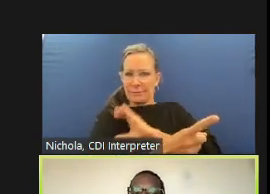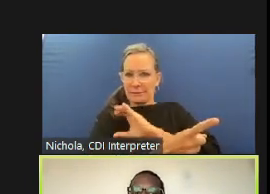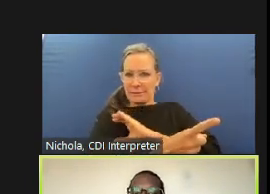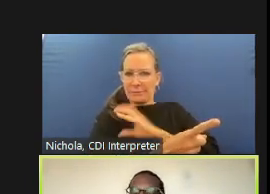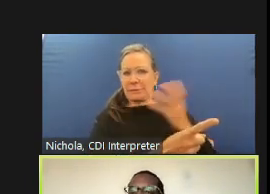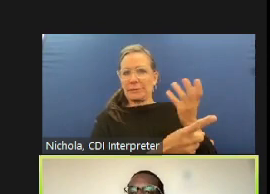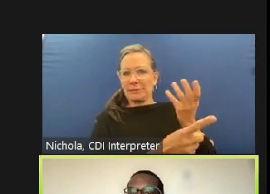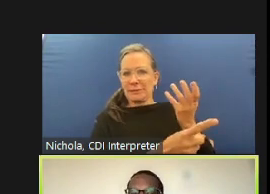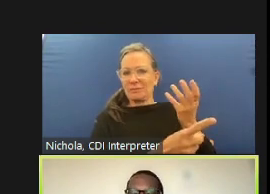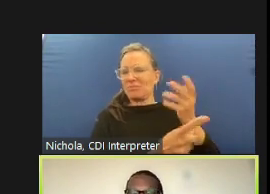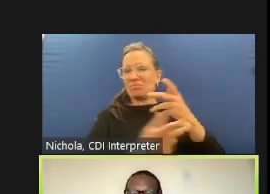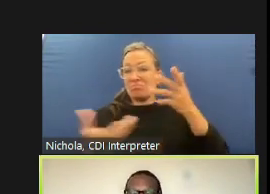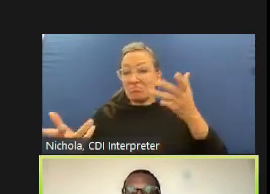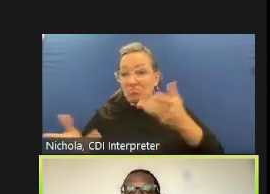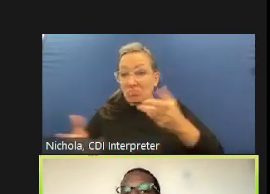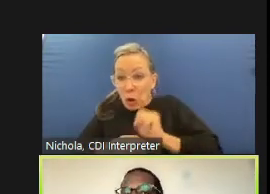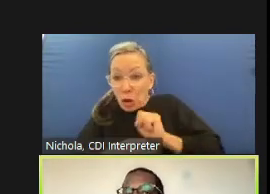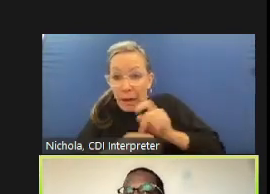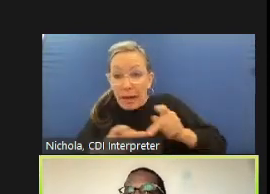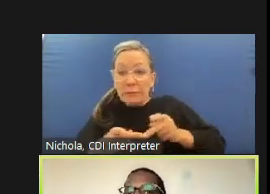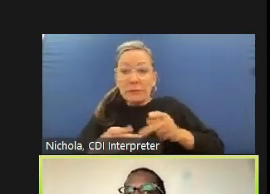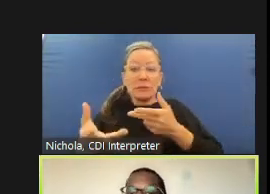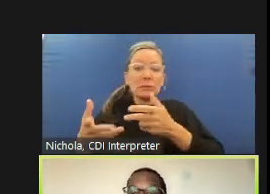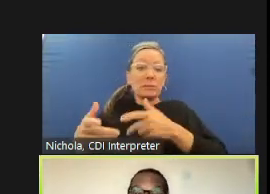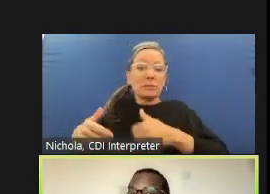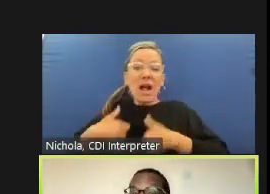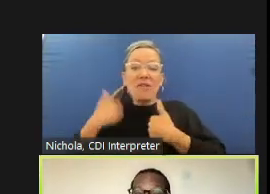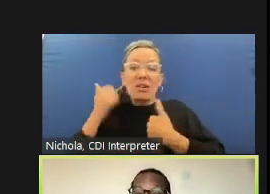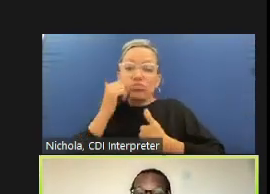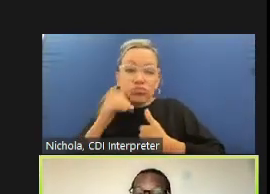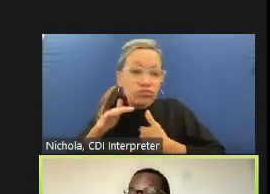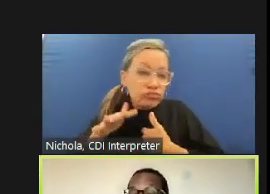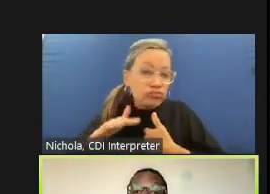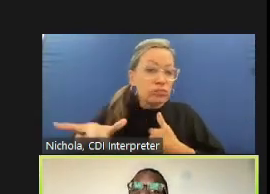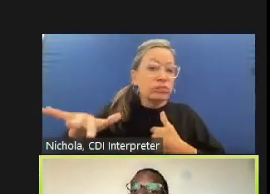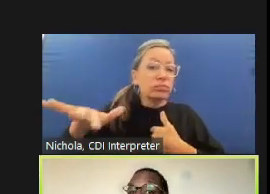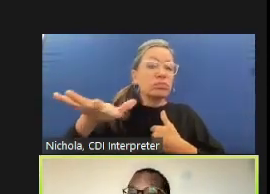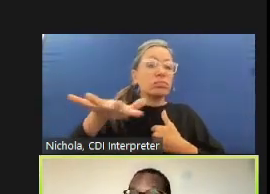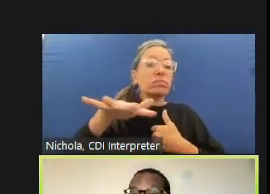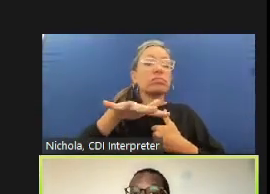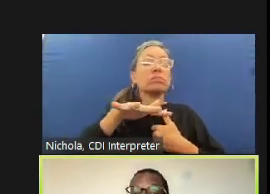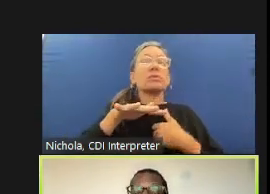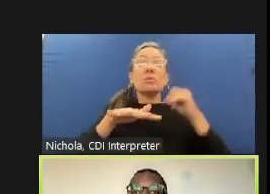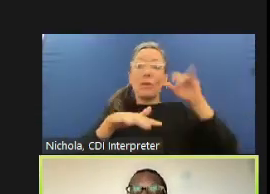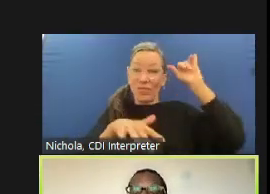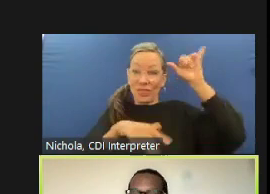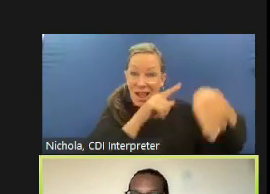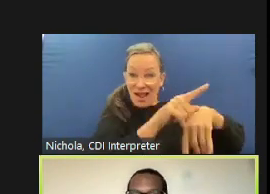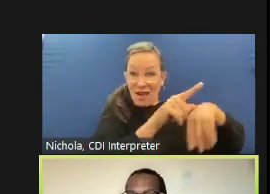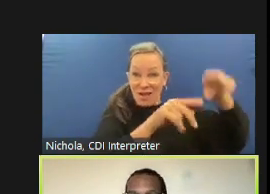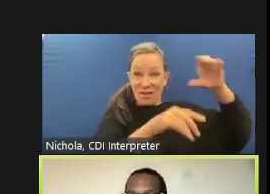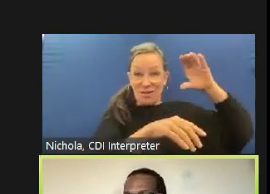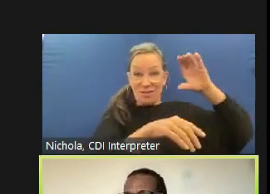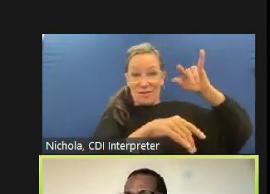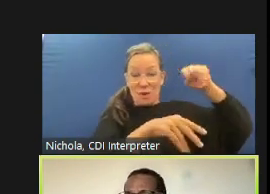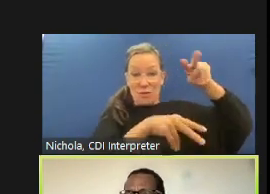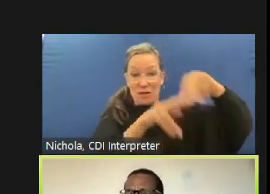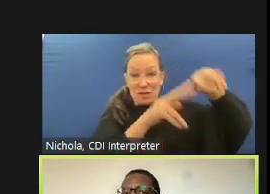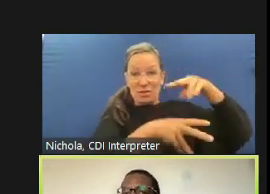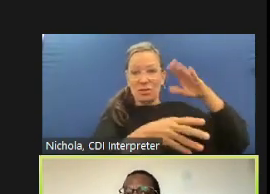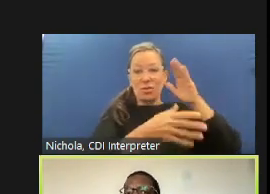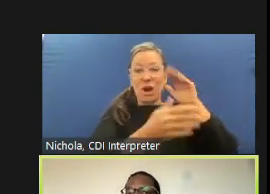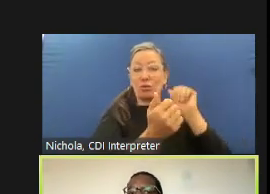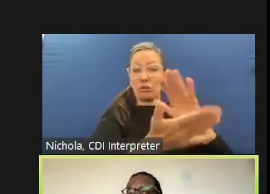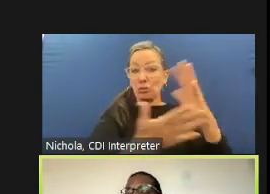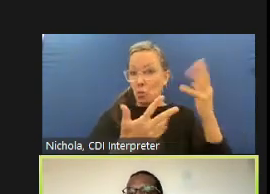see civilian oversight address what do you want oversight to look like um again i talked about